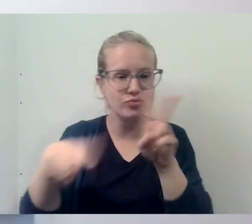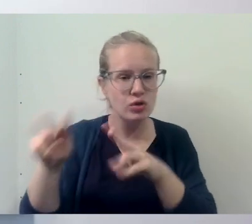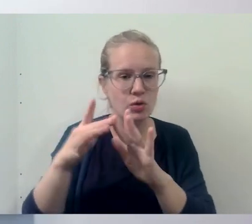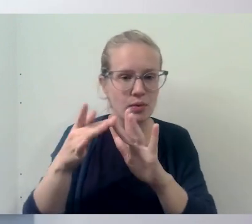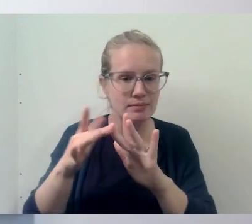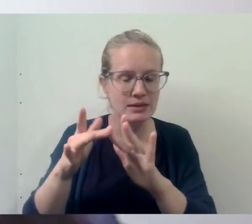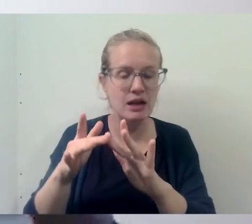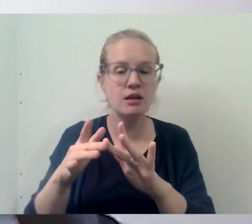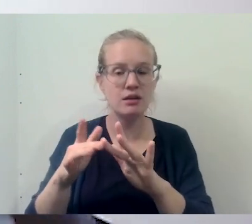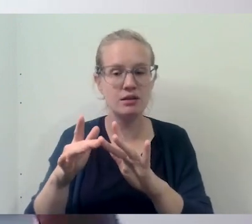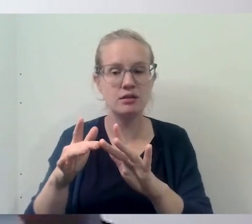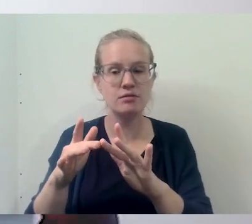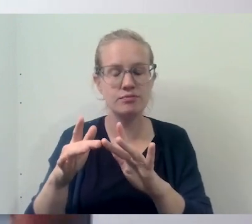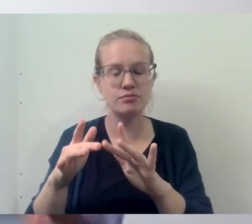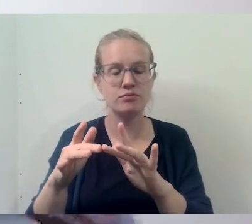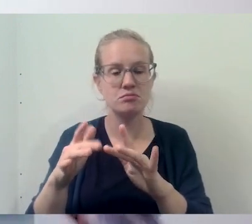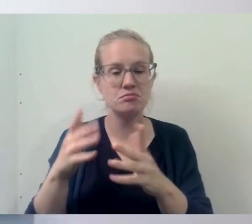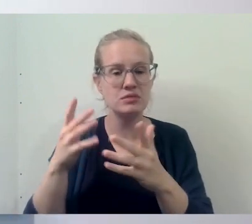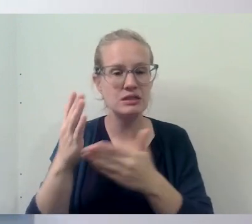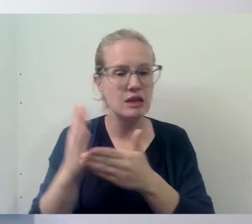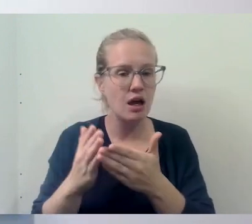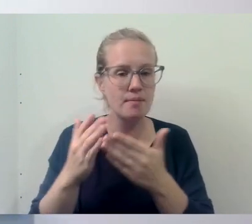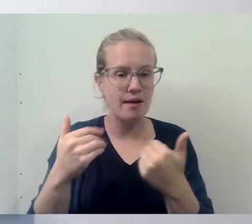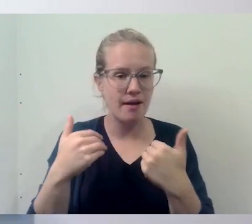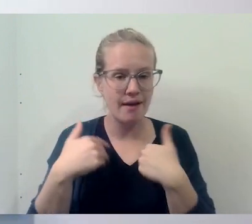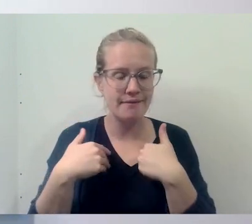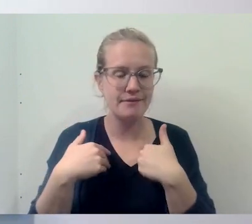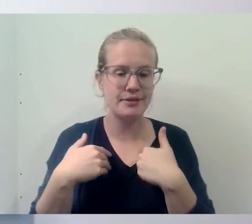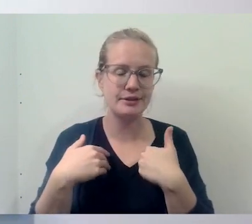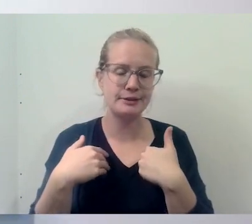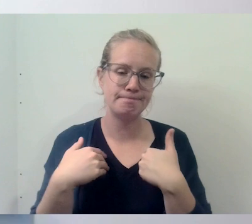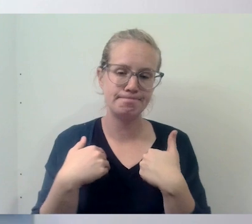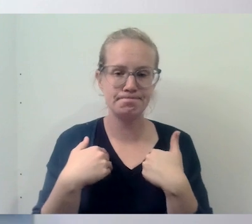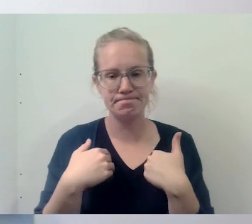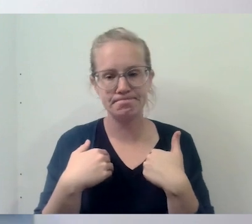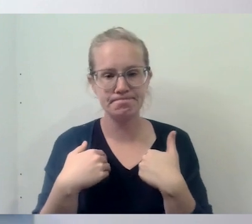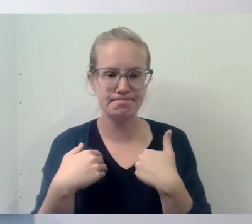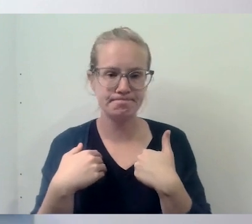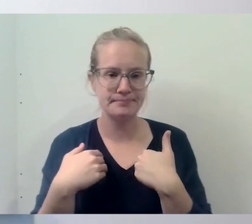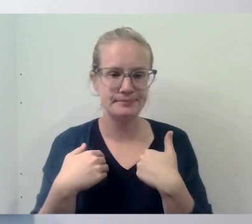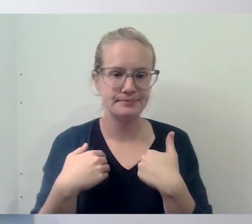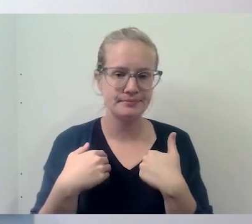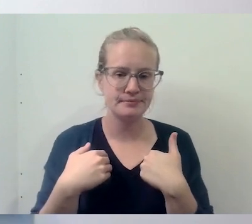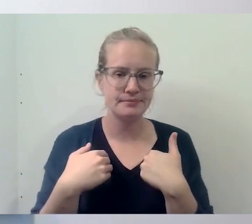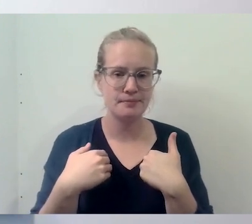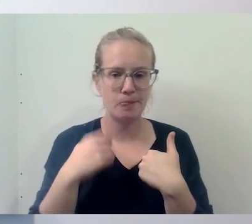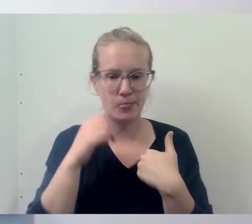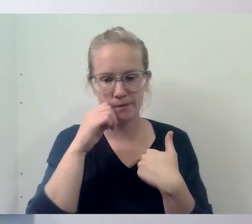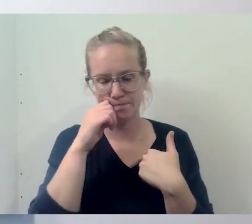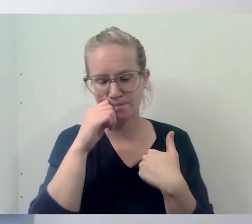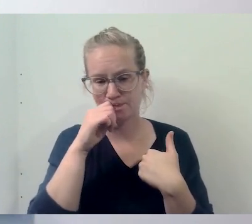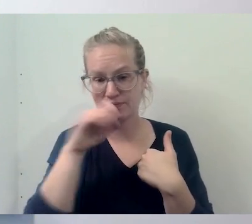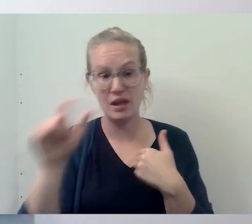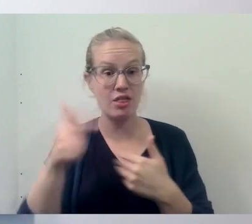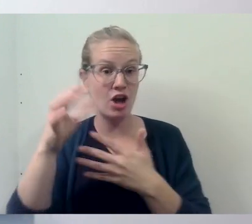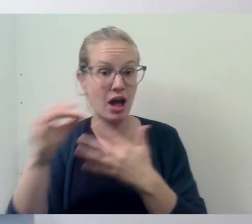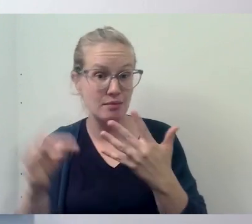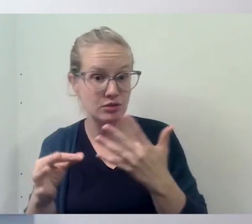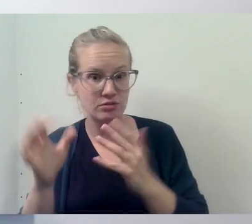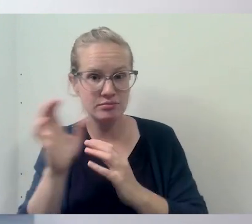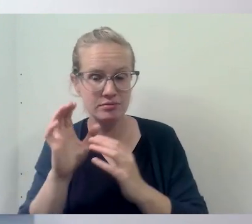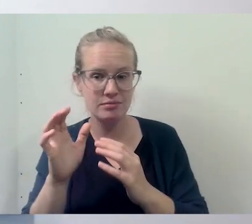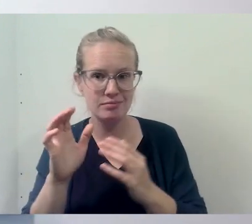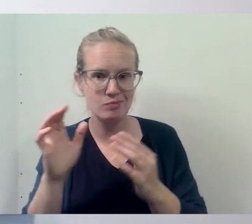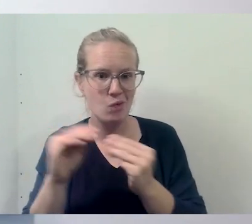then they may actually have some, um, some, um, maybe get some more options from them or